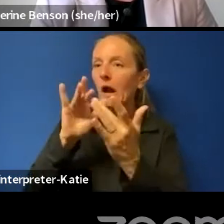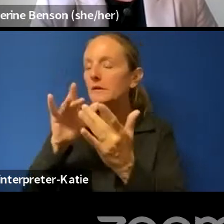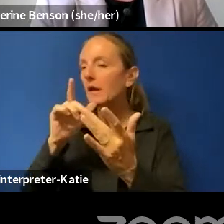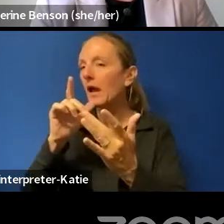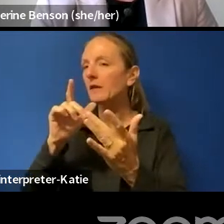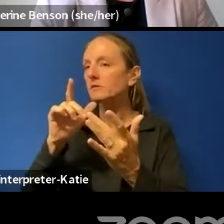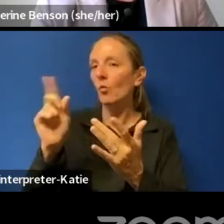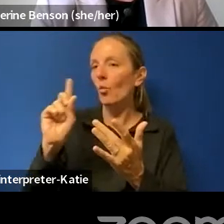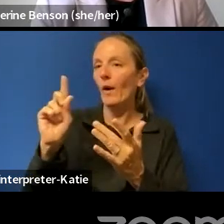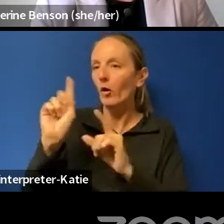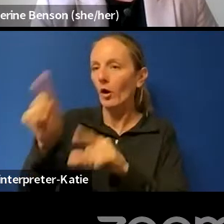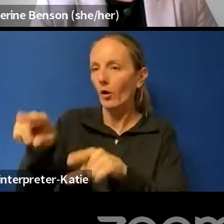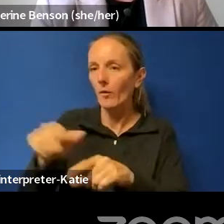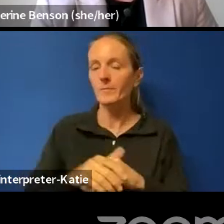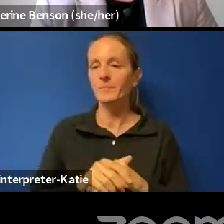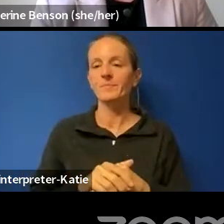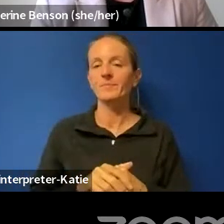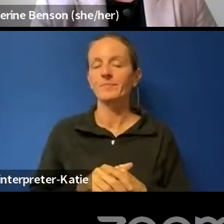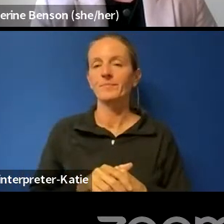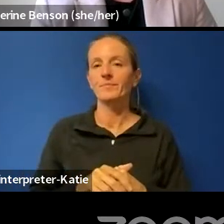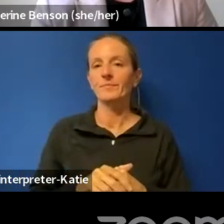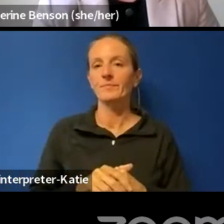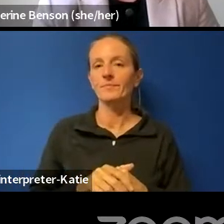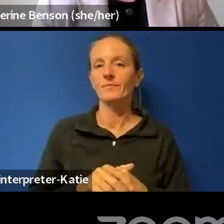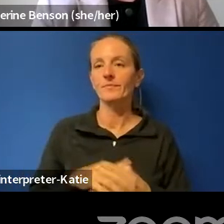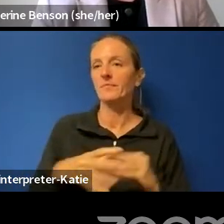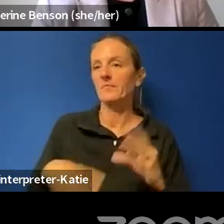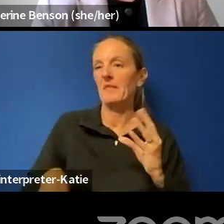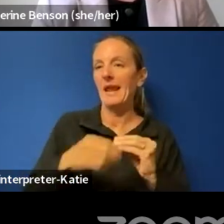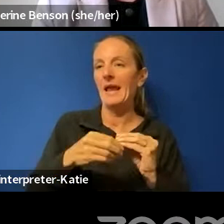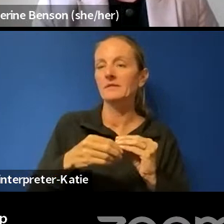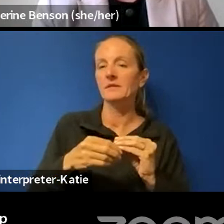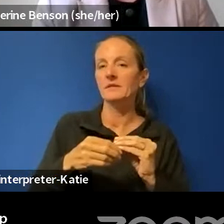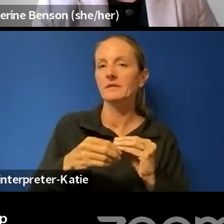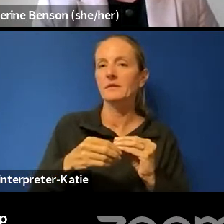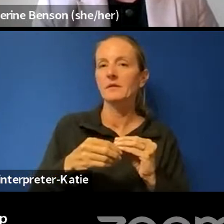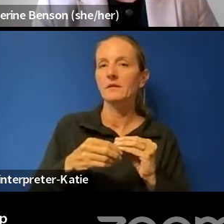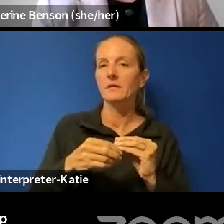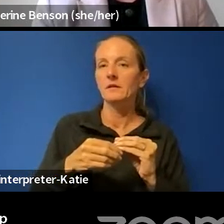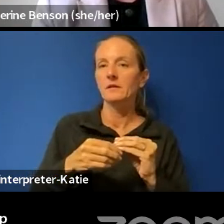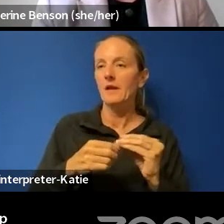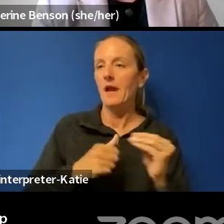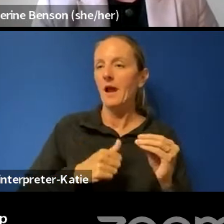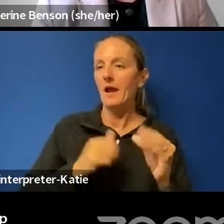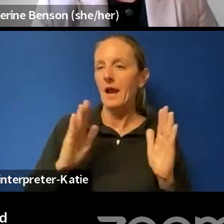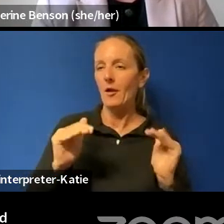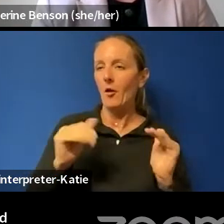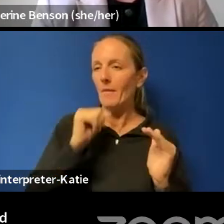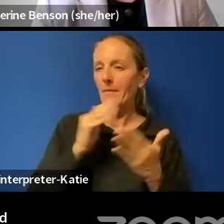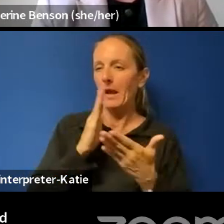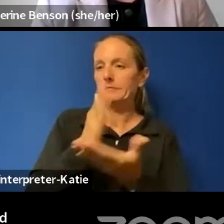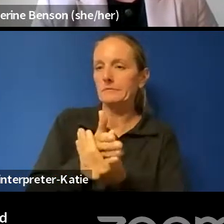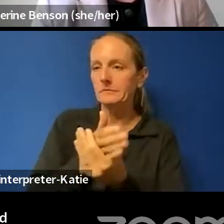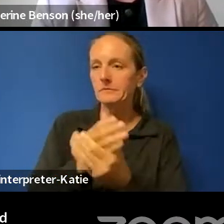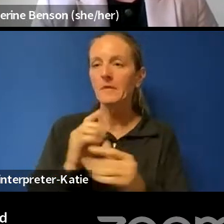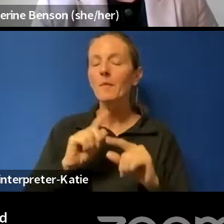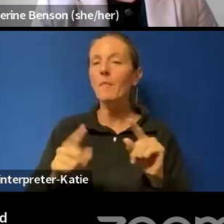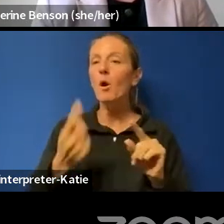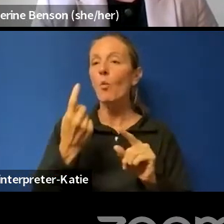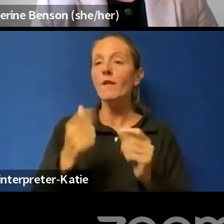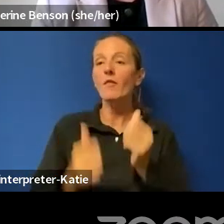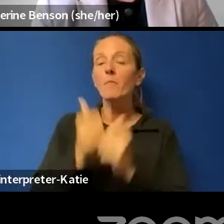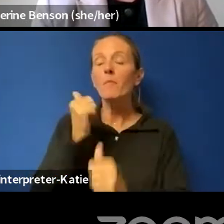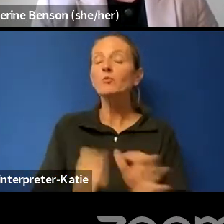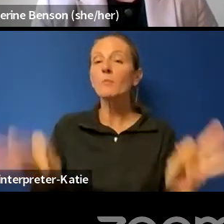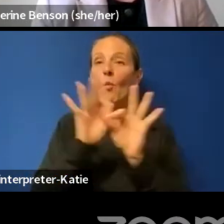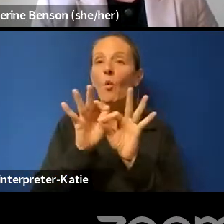too. Yeah. And I'll also just add, um, sorry, Spencer, hope I'm not interrupting you, but, um, one of the most important skills I